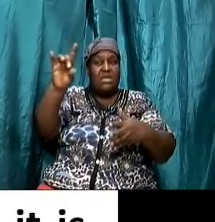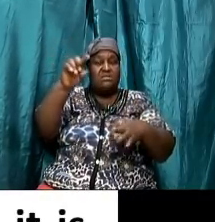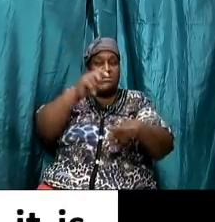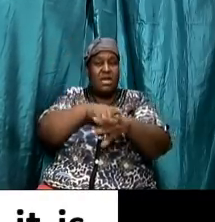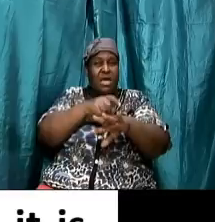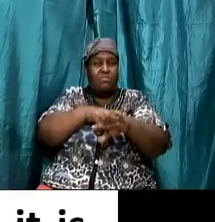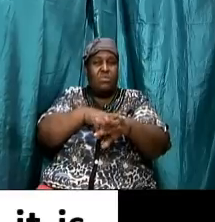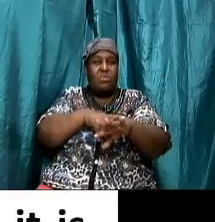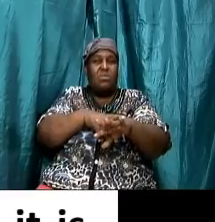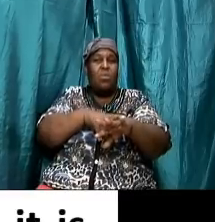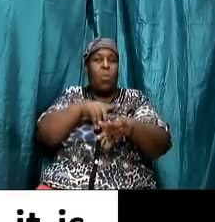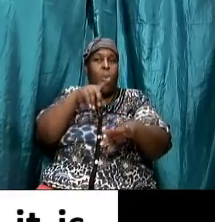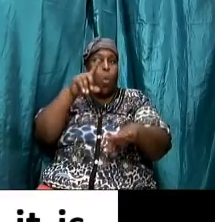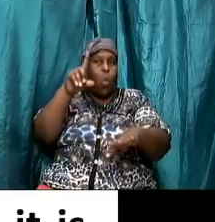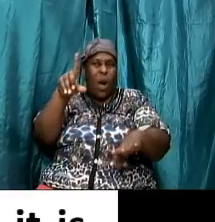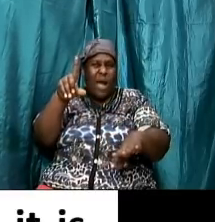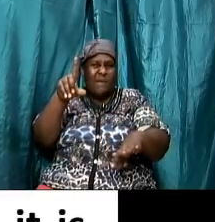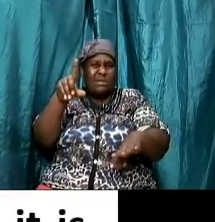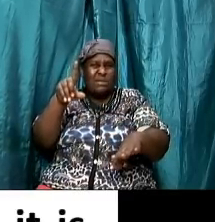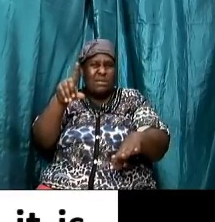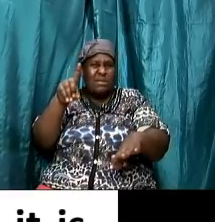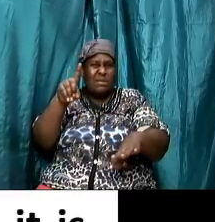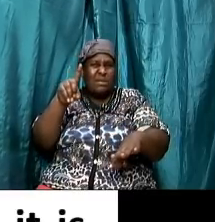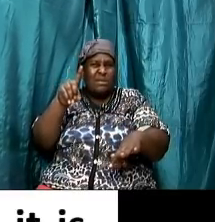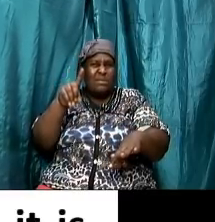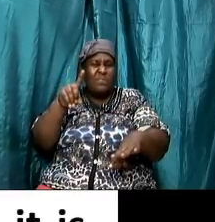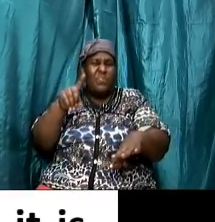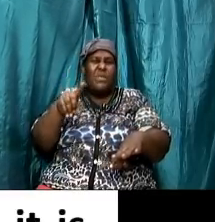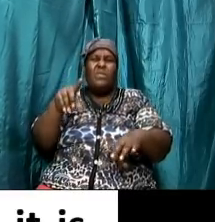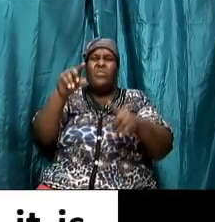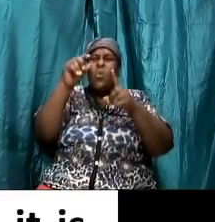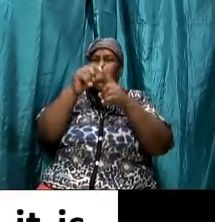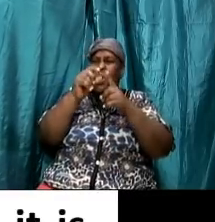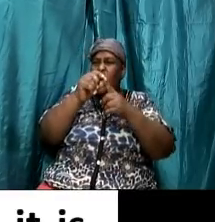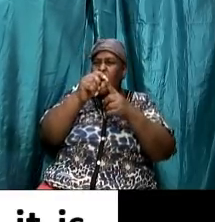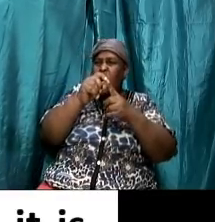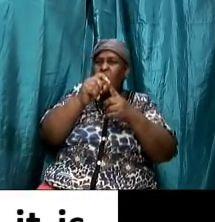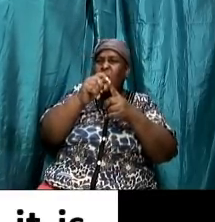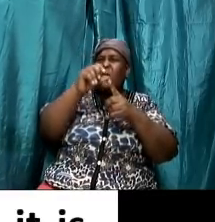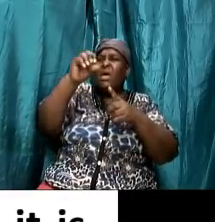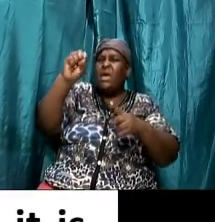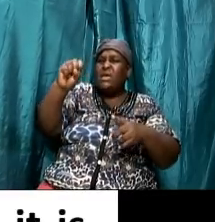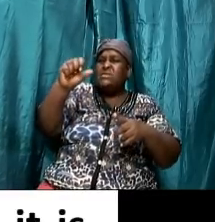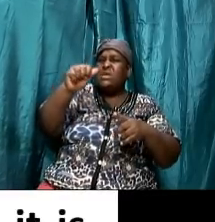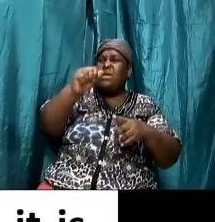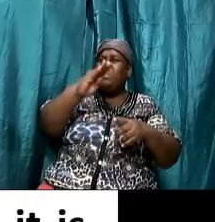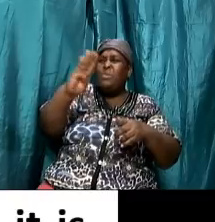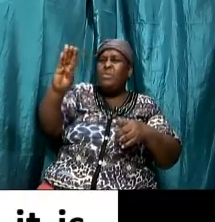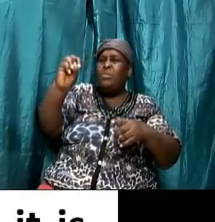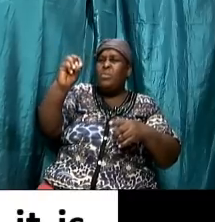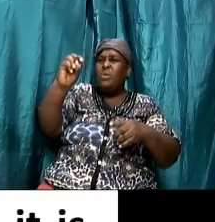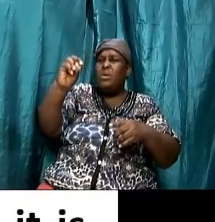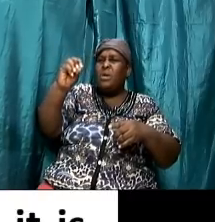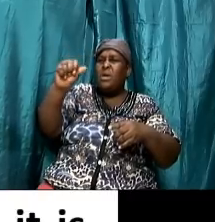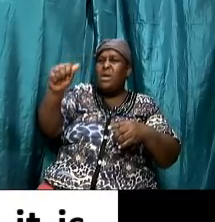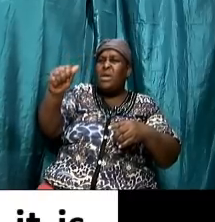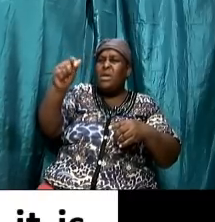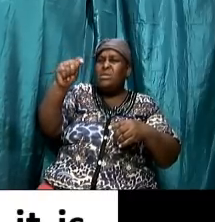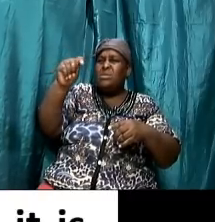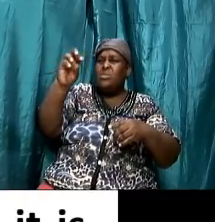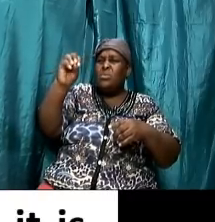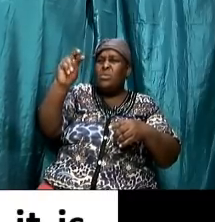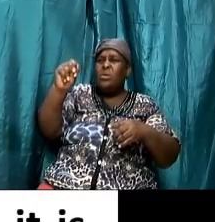i don't think so the word sabbaton every time it's used it's always used in